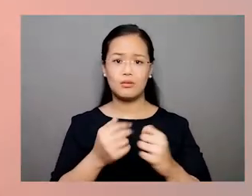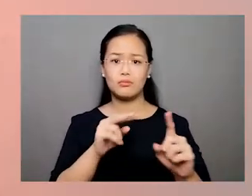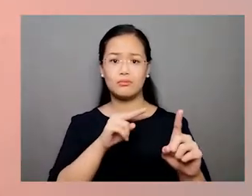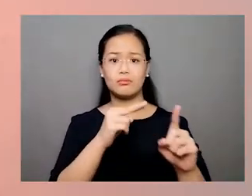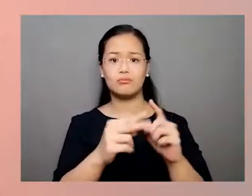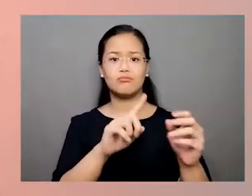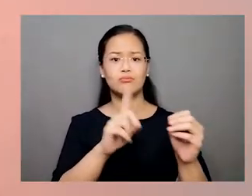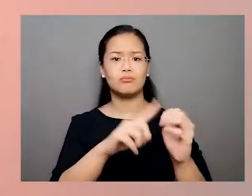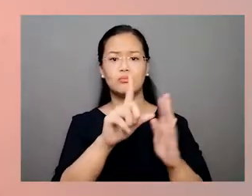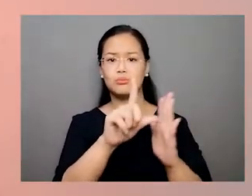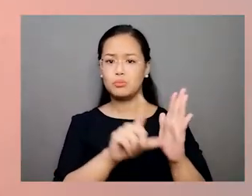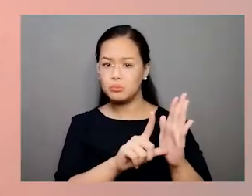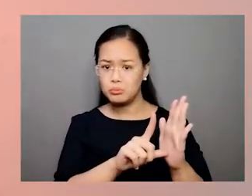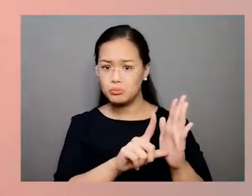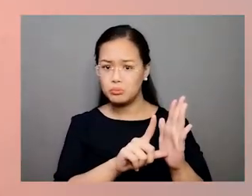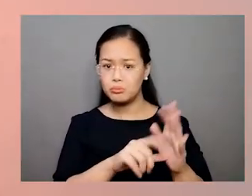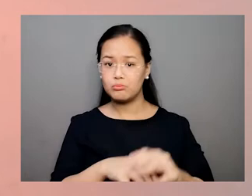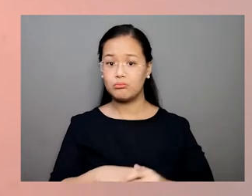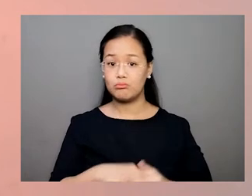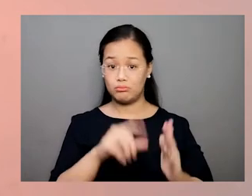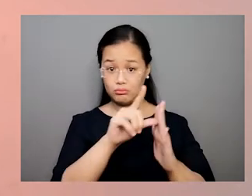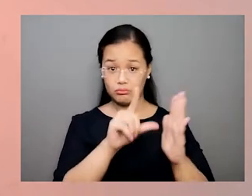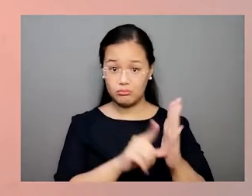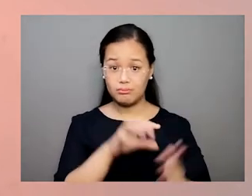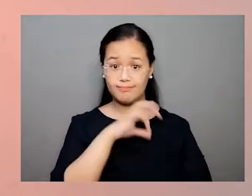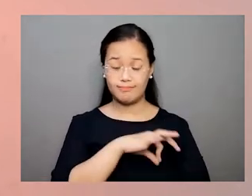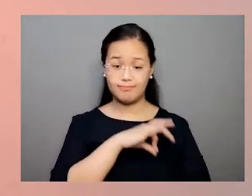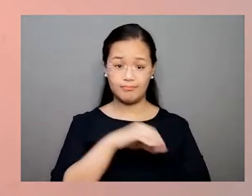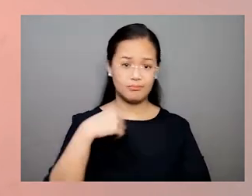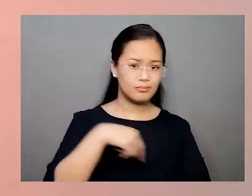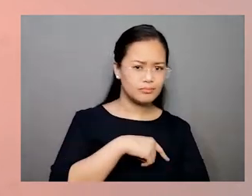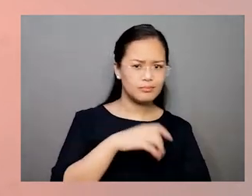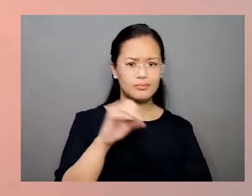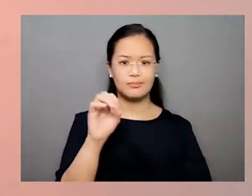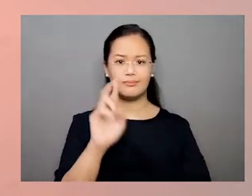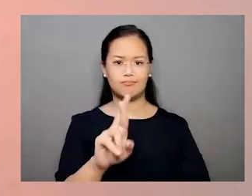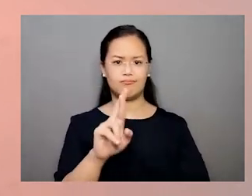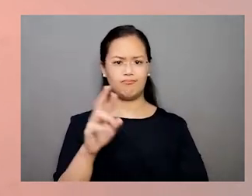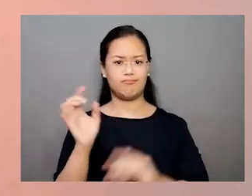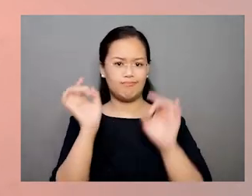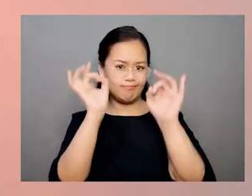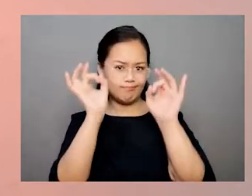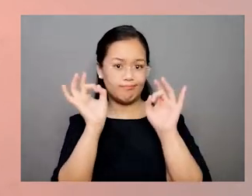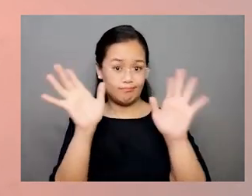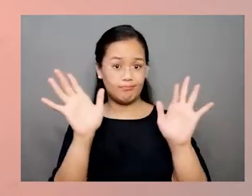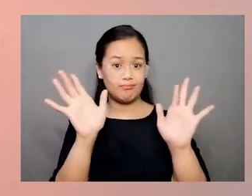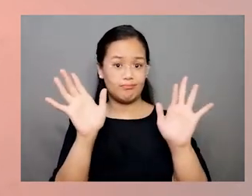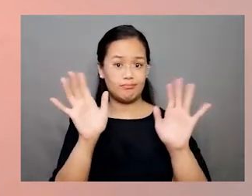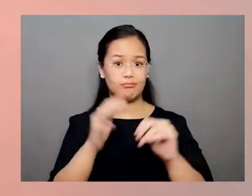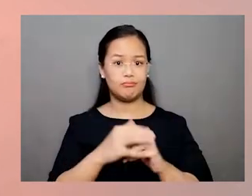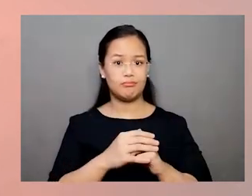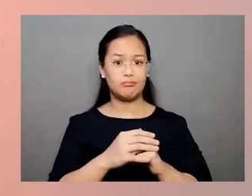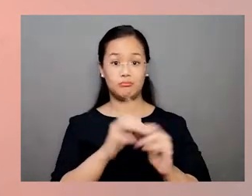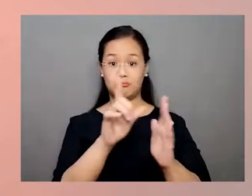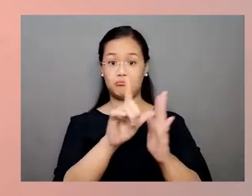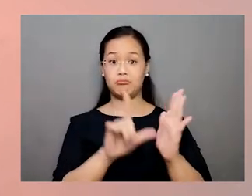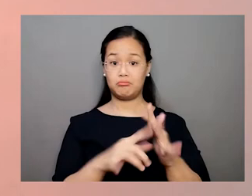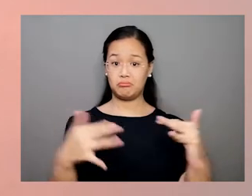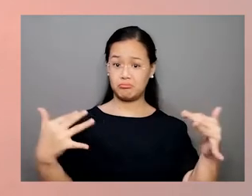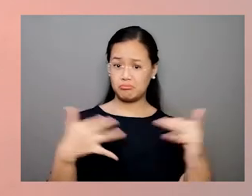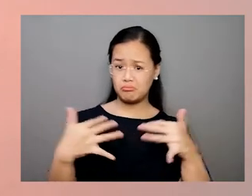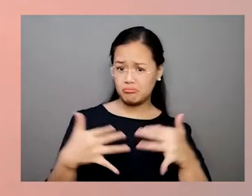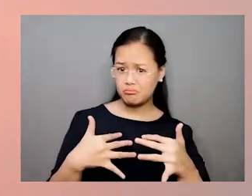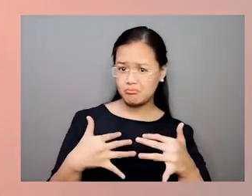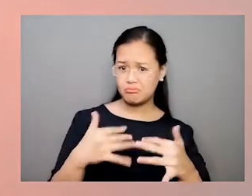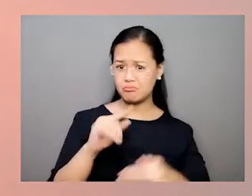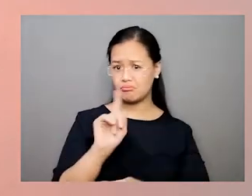How do we see the law? Do we see the law as beneficial to us, or do we see it as a threat? Something that we should